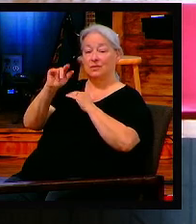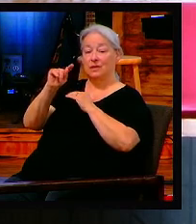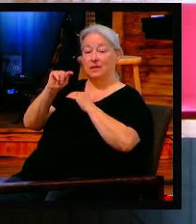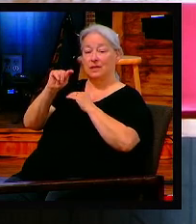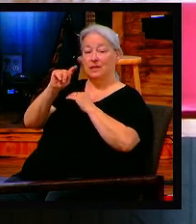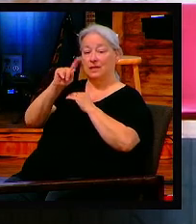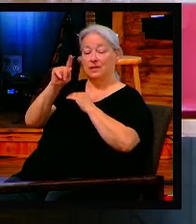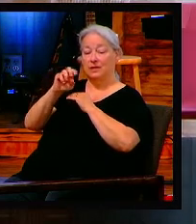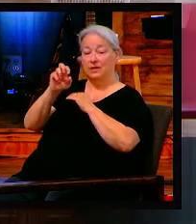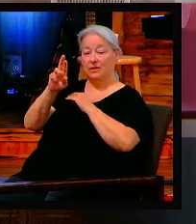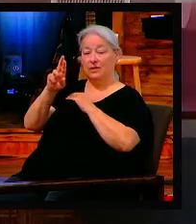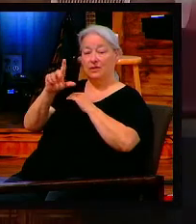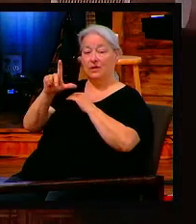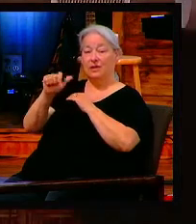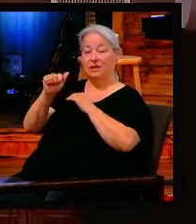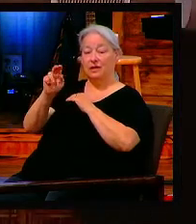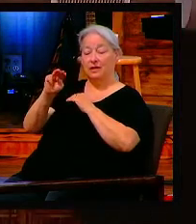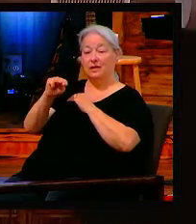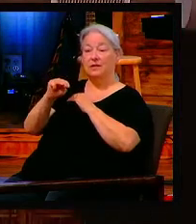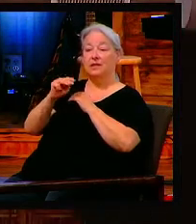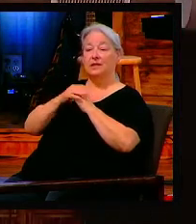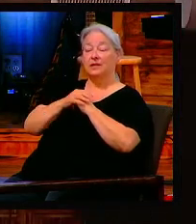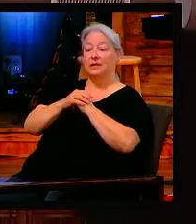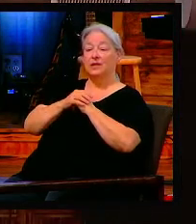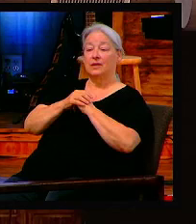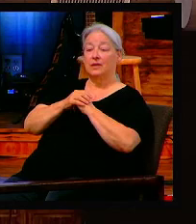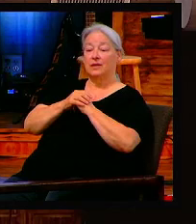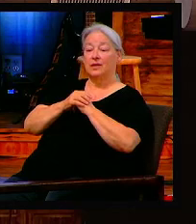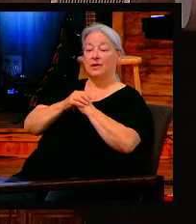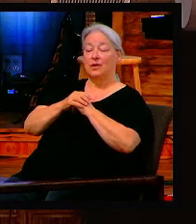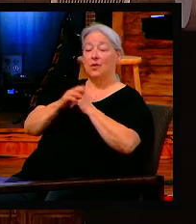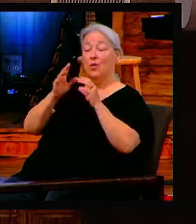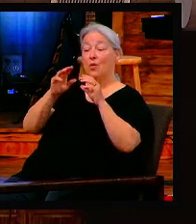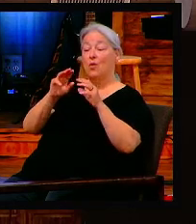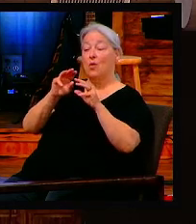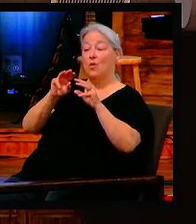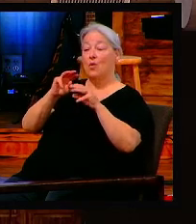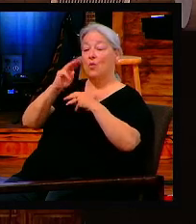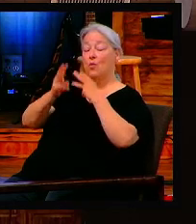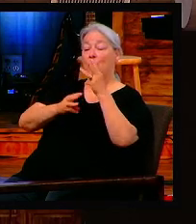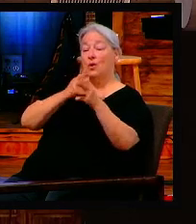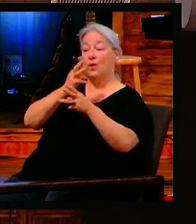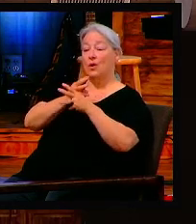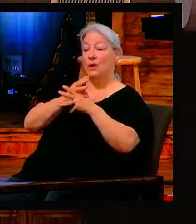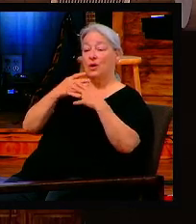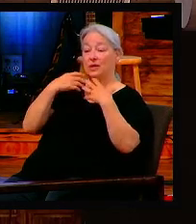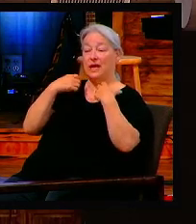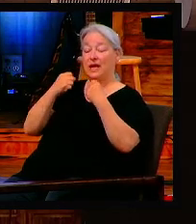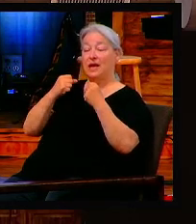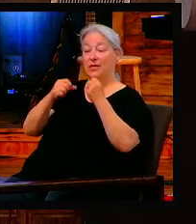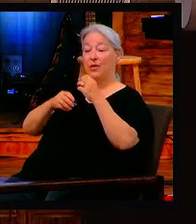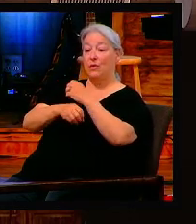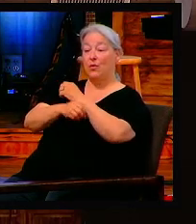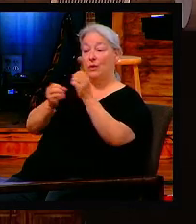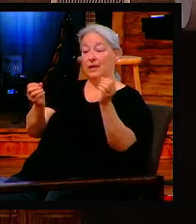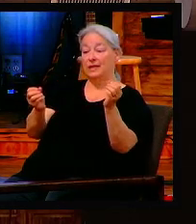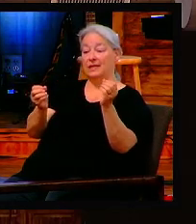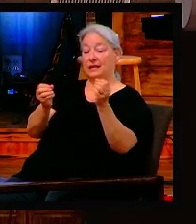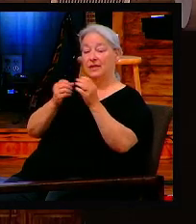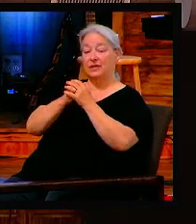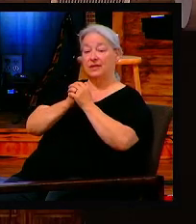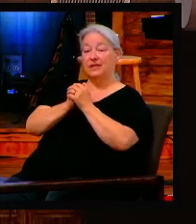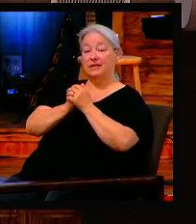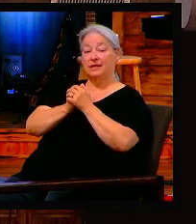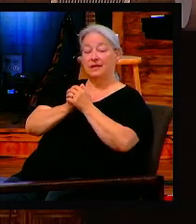is. World Health Organization. They are meeting. They've already been meeting for awards and different things and executive